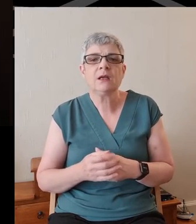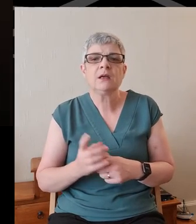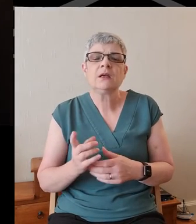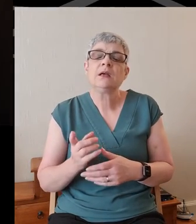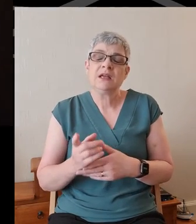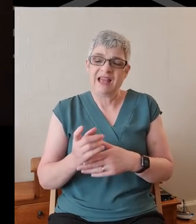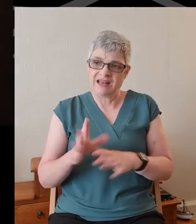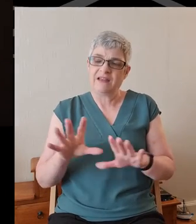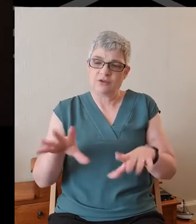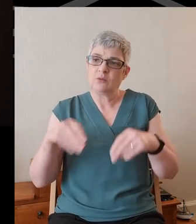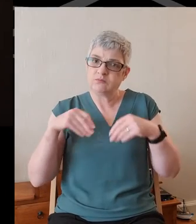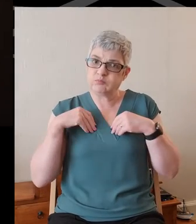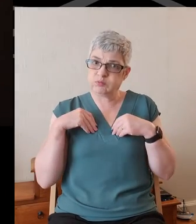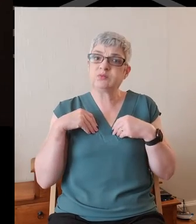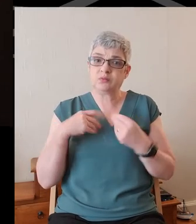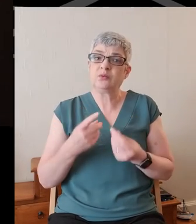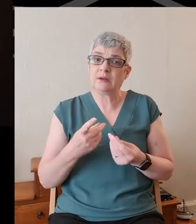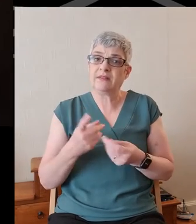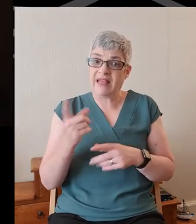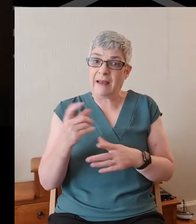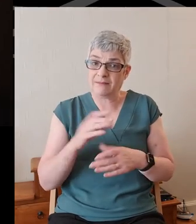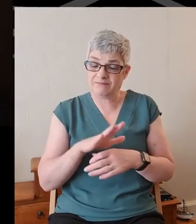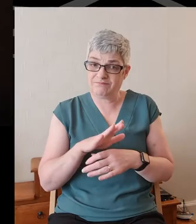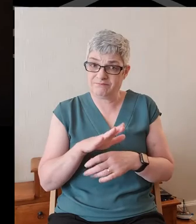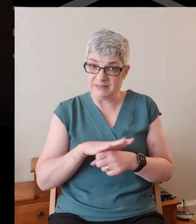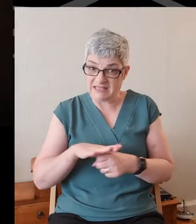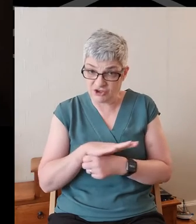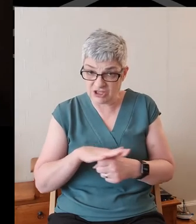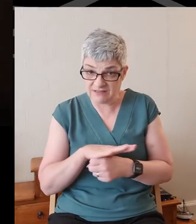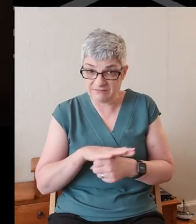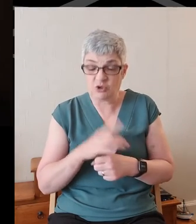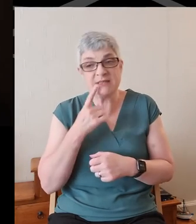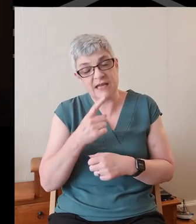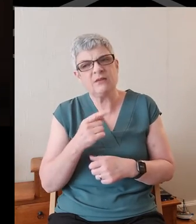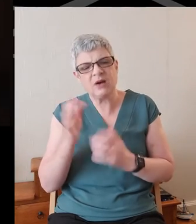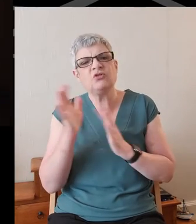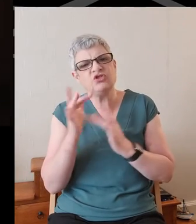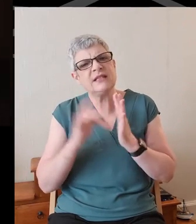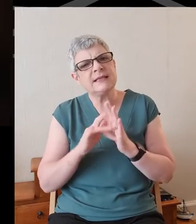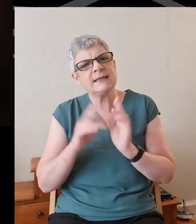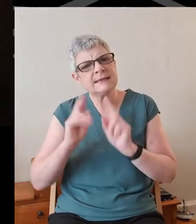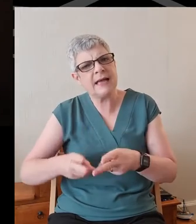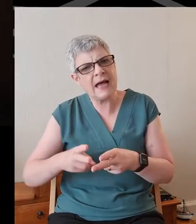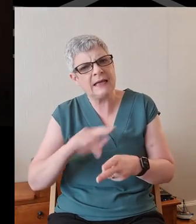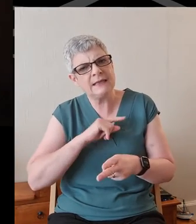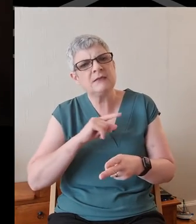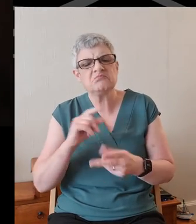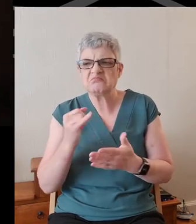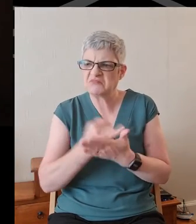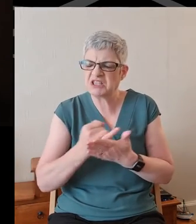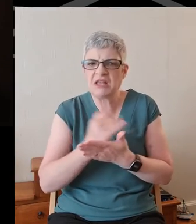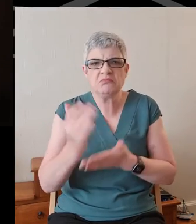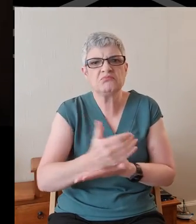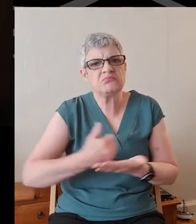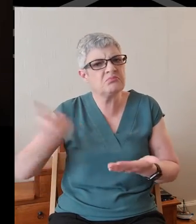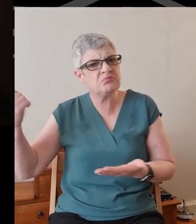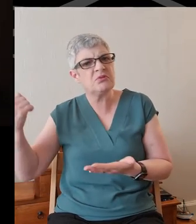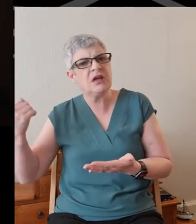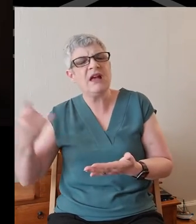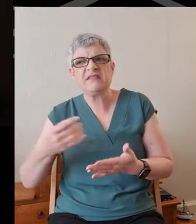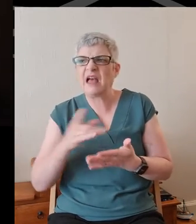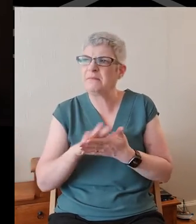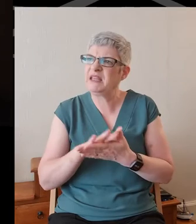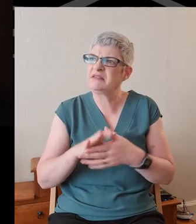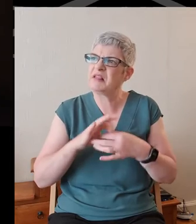take that possession and say, well, of course, Jesus died to take away the effects of sin and an illness is an effect of